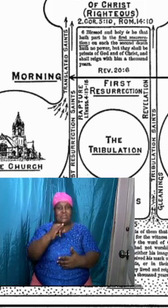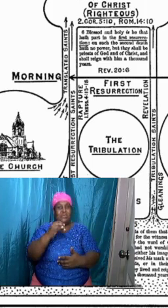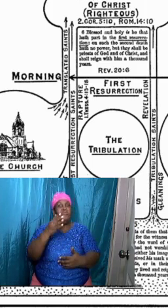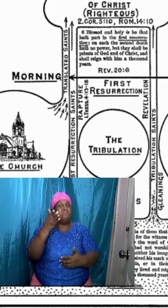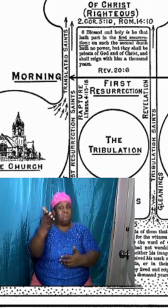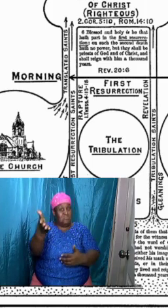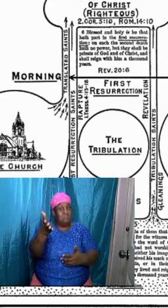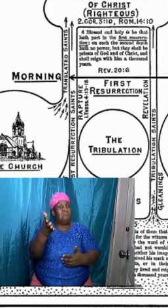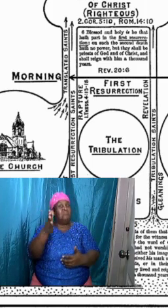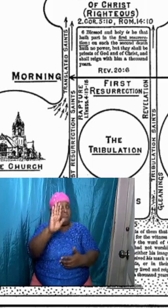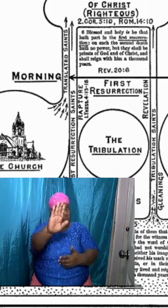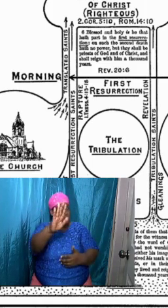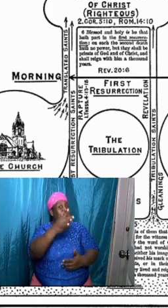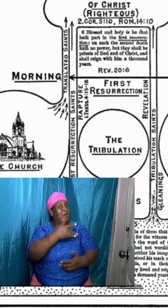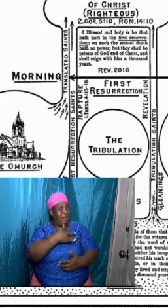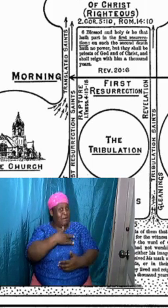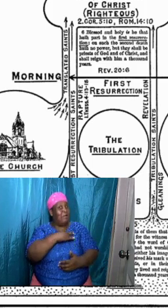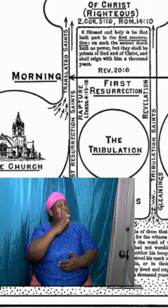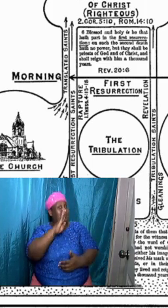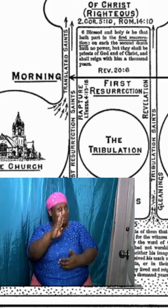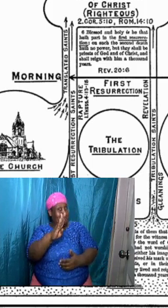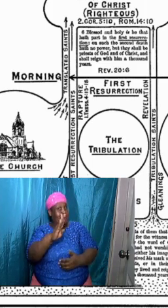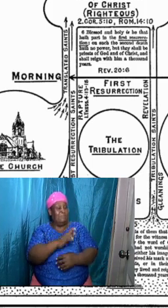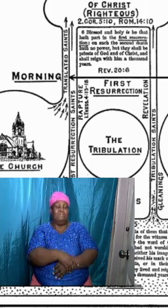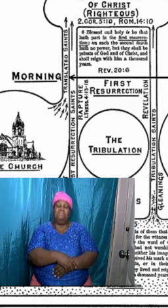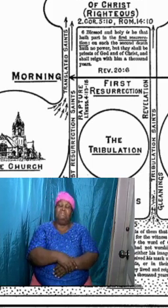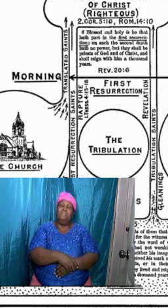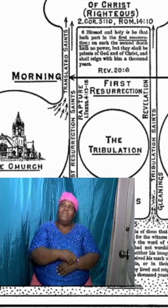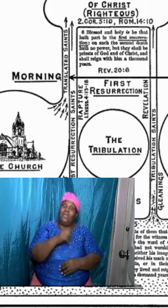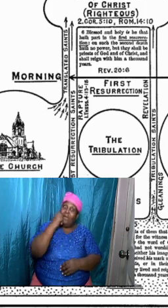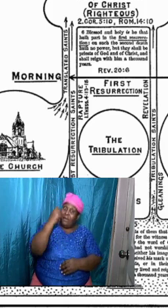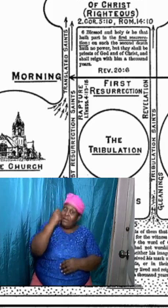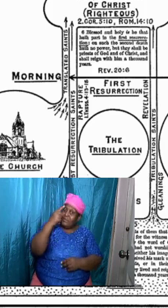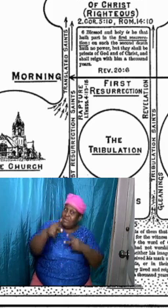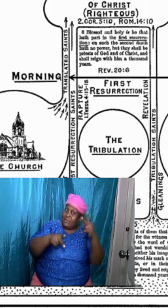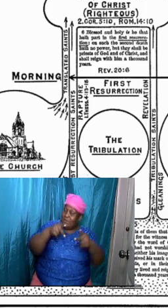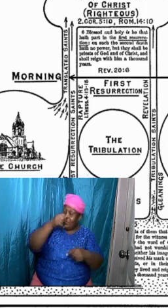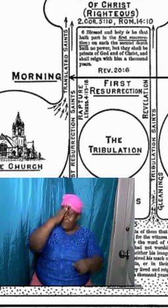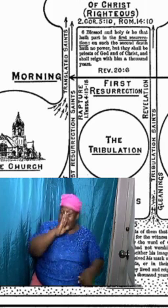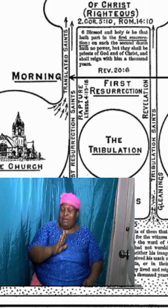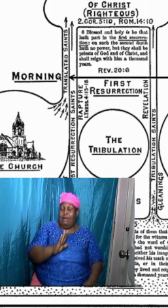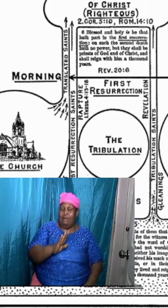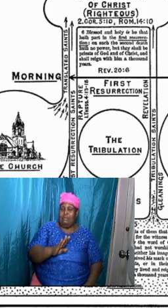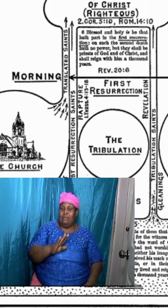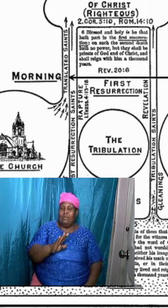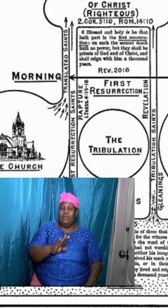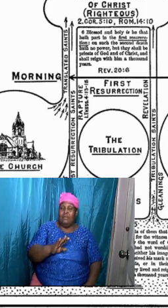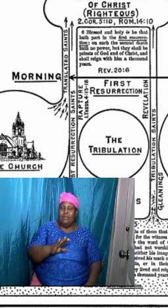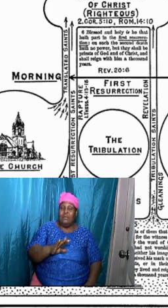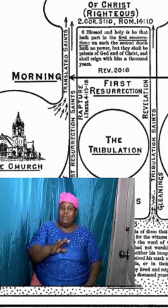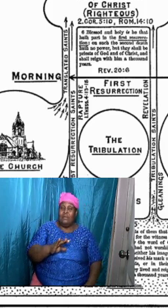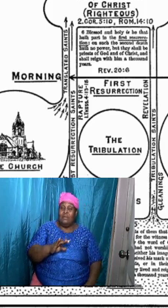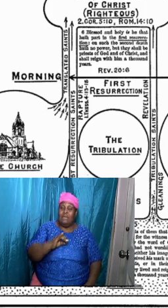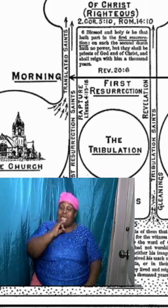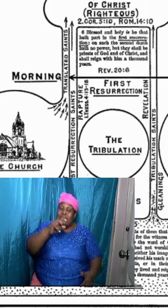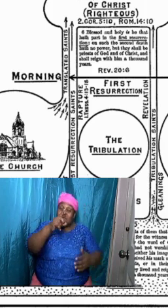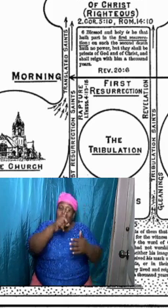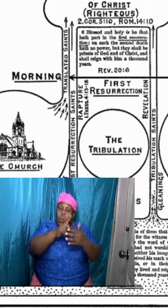Understand saints of God. Understand people of God. That it is what we do